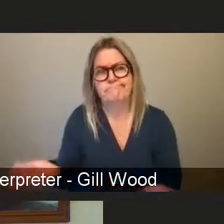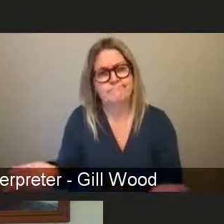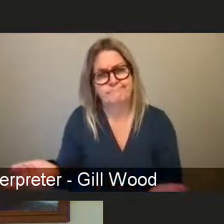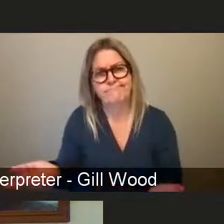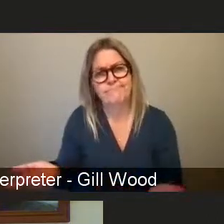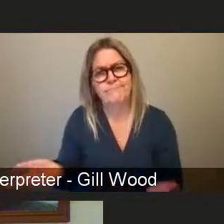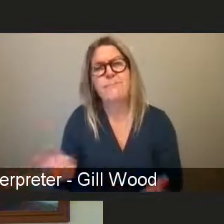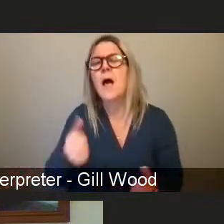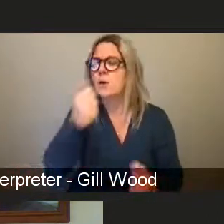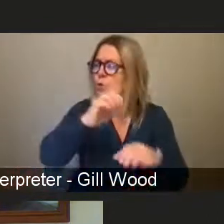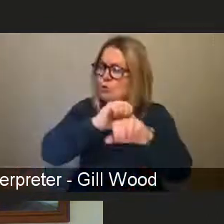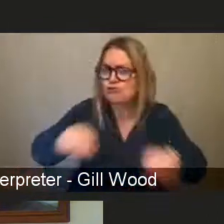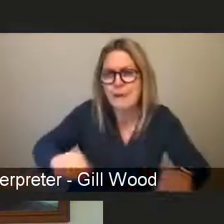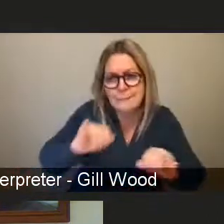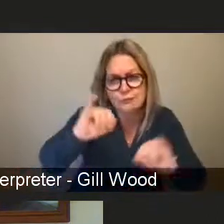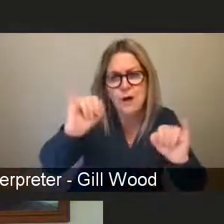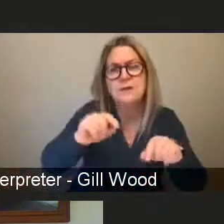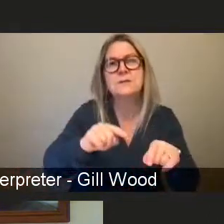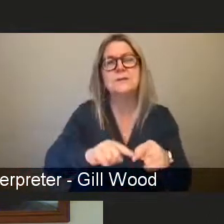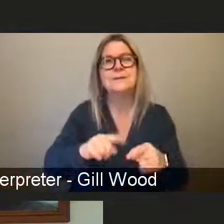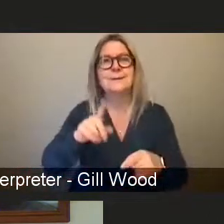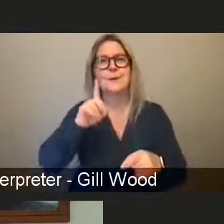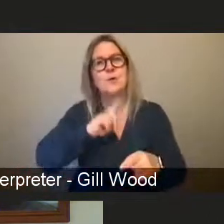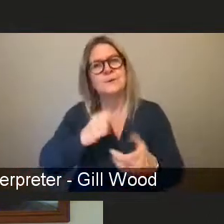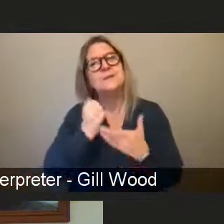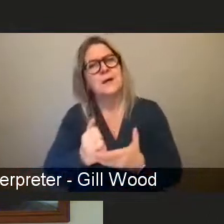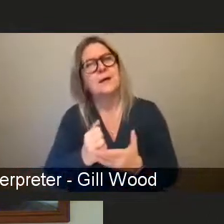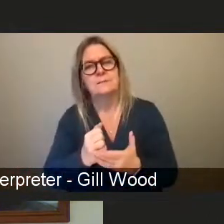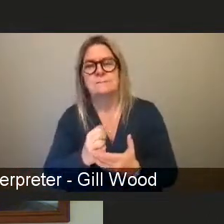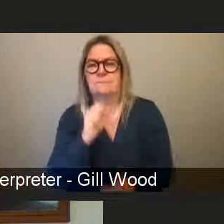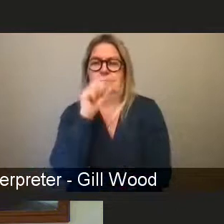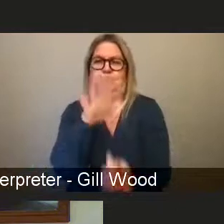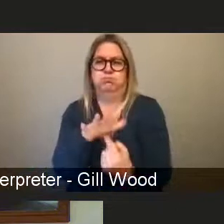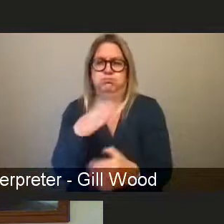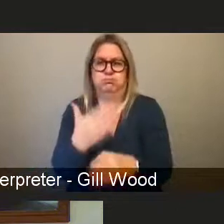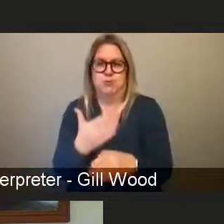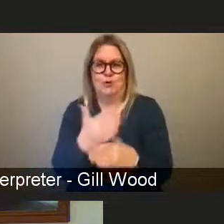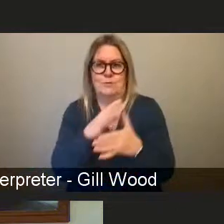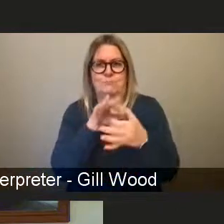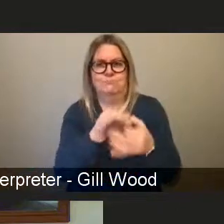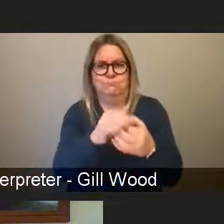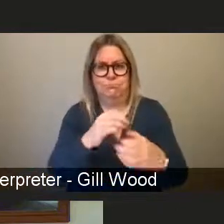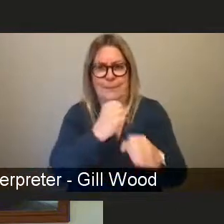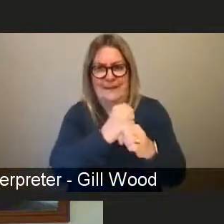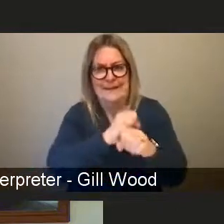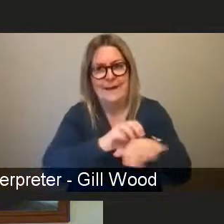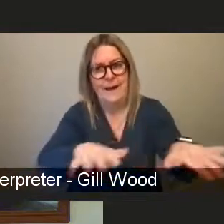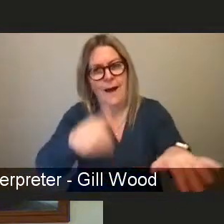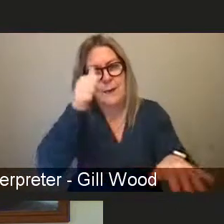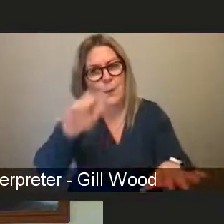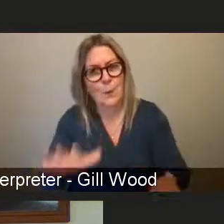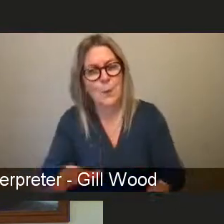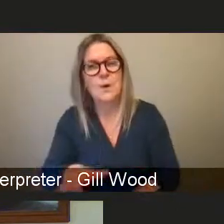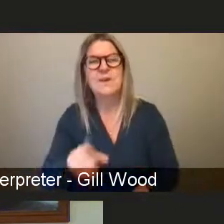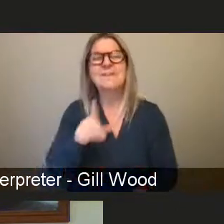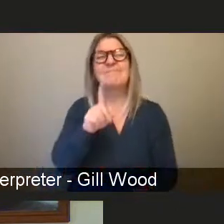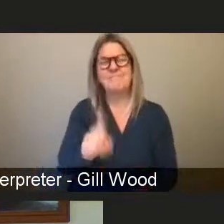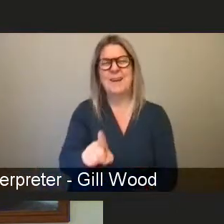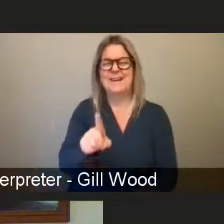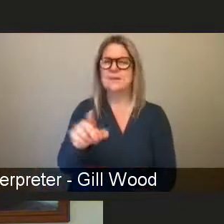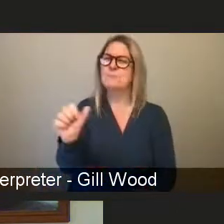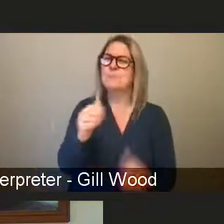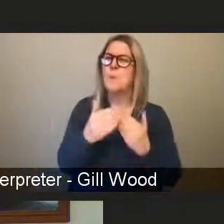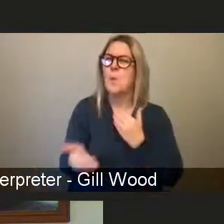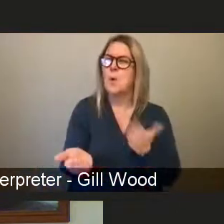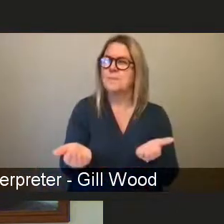Scotland and others do really, really important work with the media. But there's always